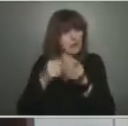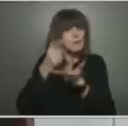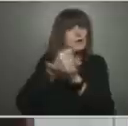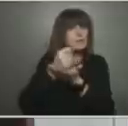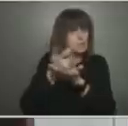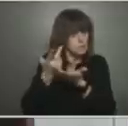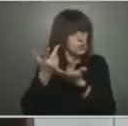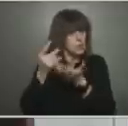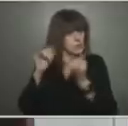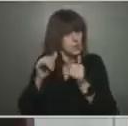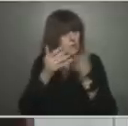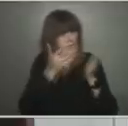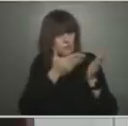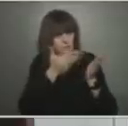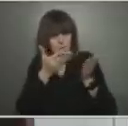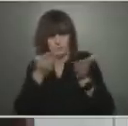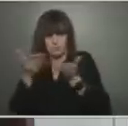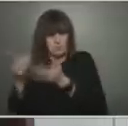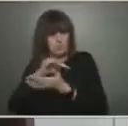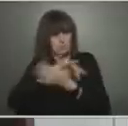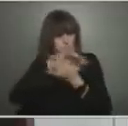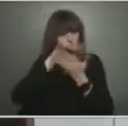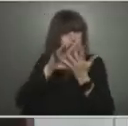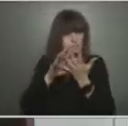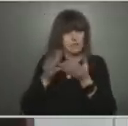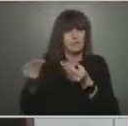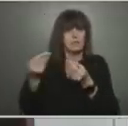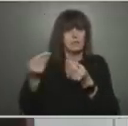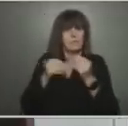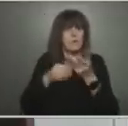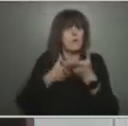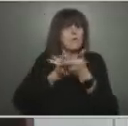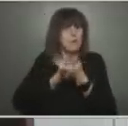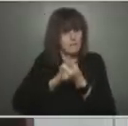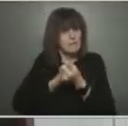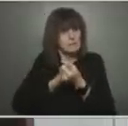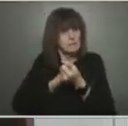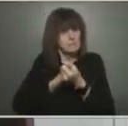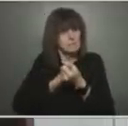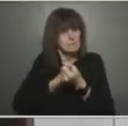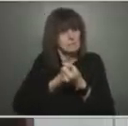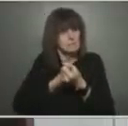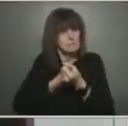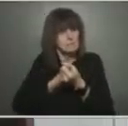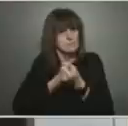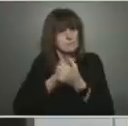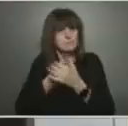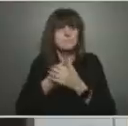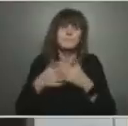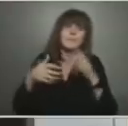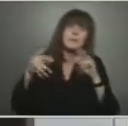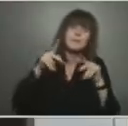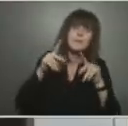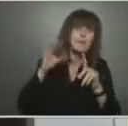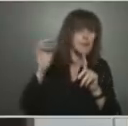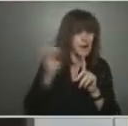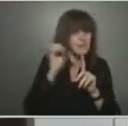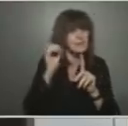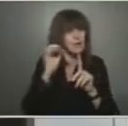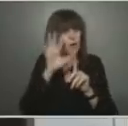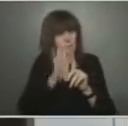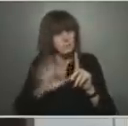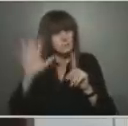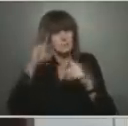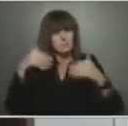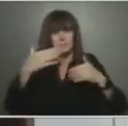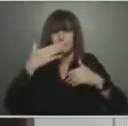greater confidence. And Ontarians have stayed relatively united in adhering to all the best practices, masking